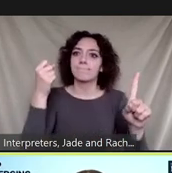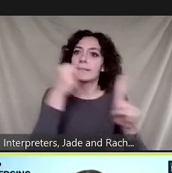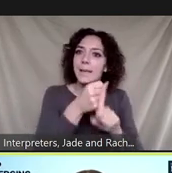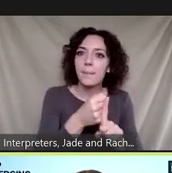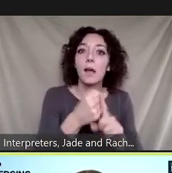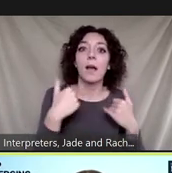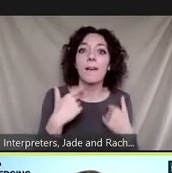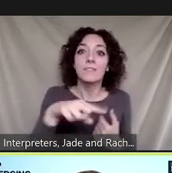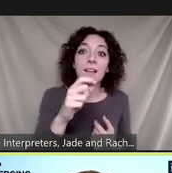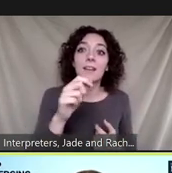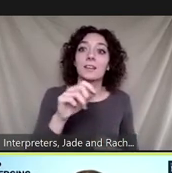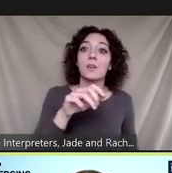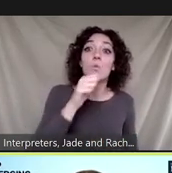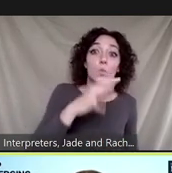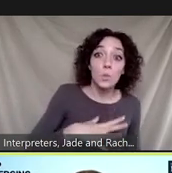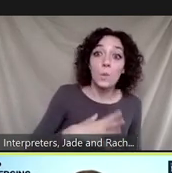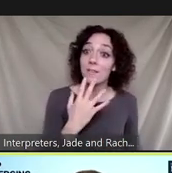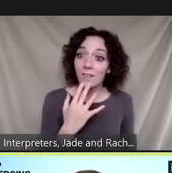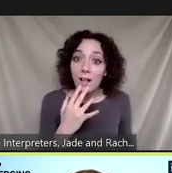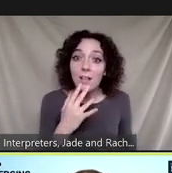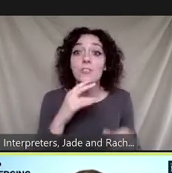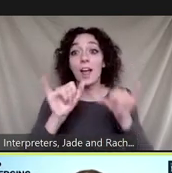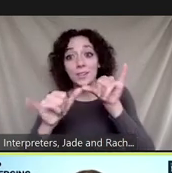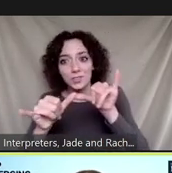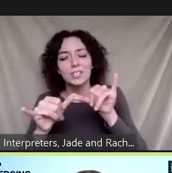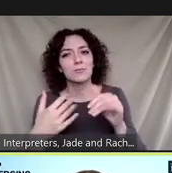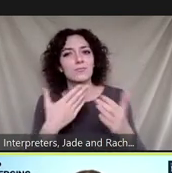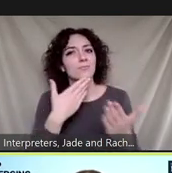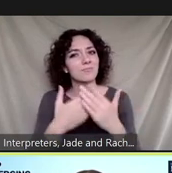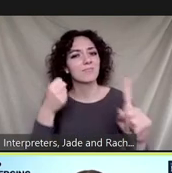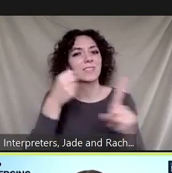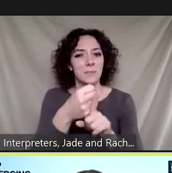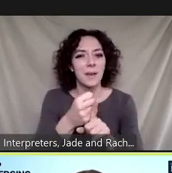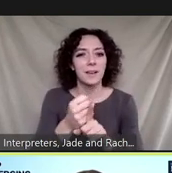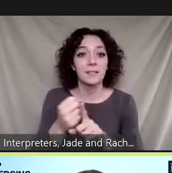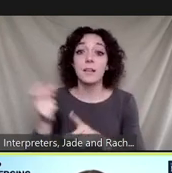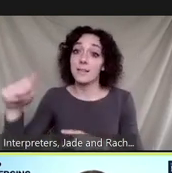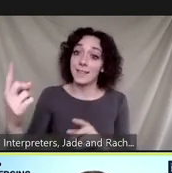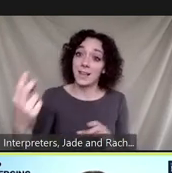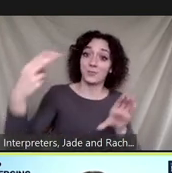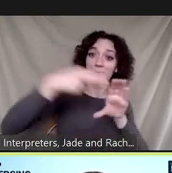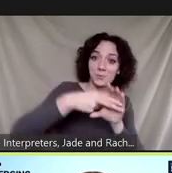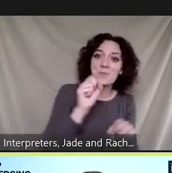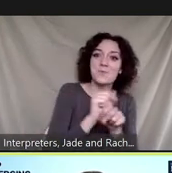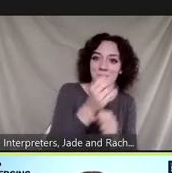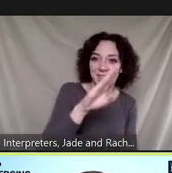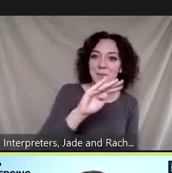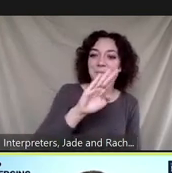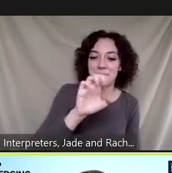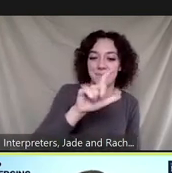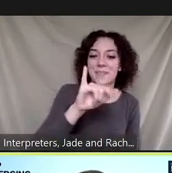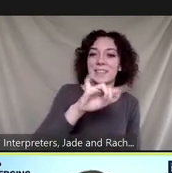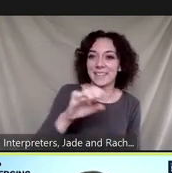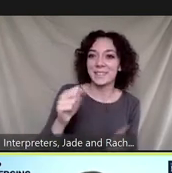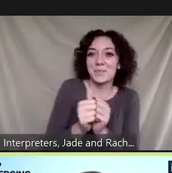color in engineering here are some of the colleagues who accompanied me to belize and worked on this work with me all are continuing in